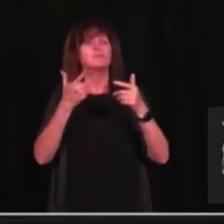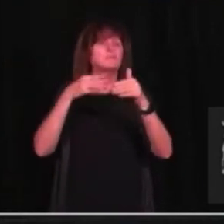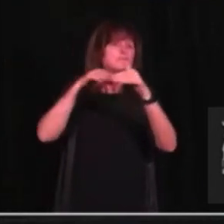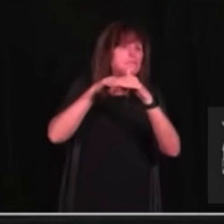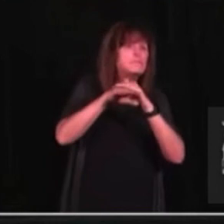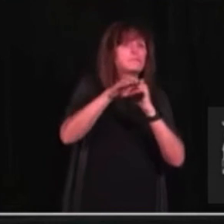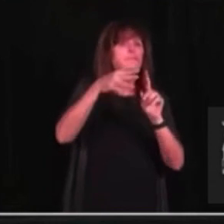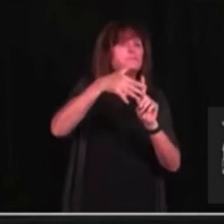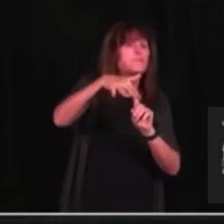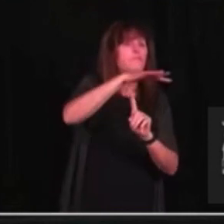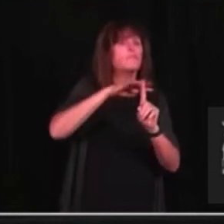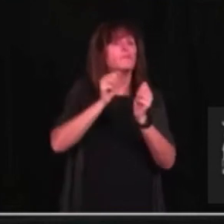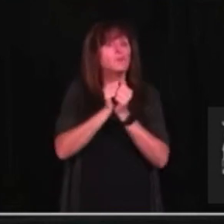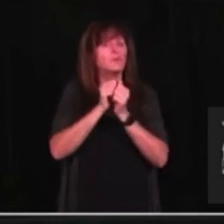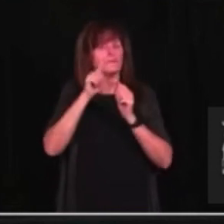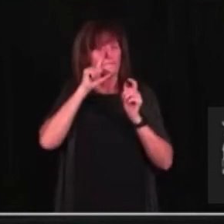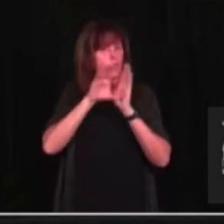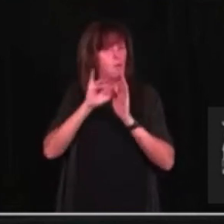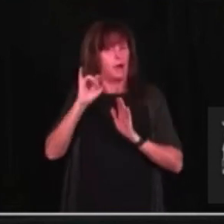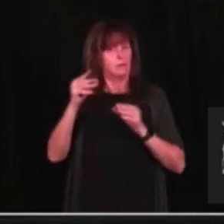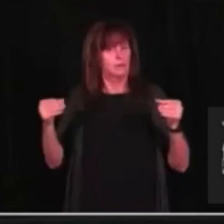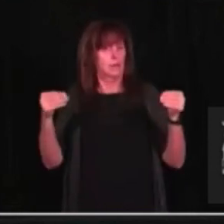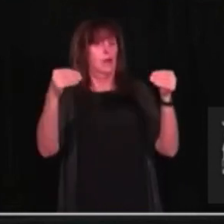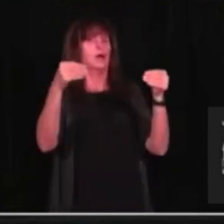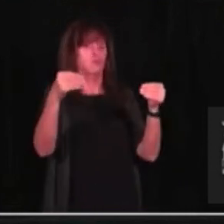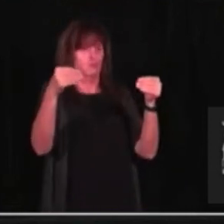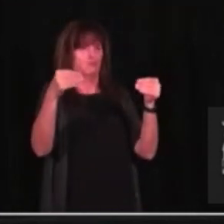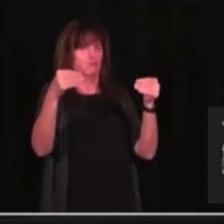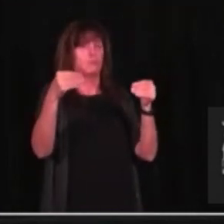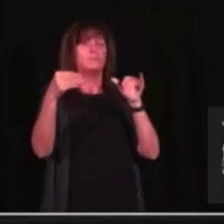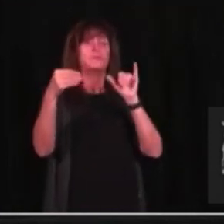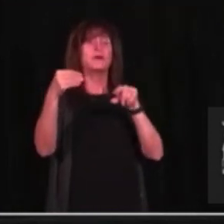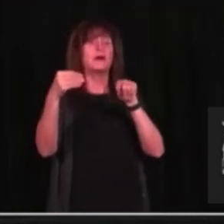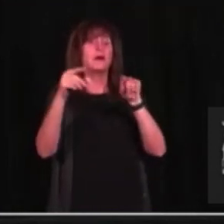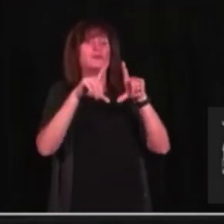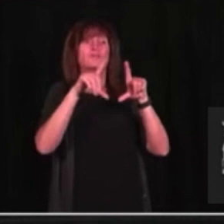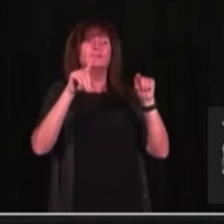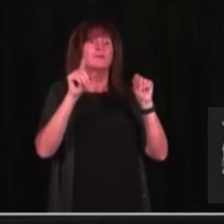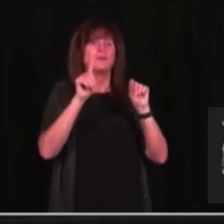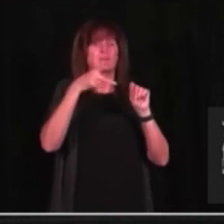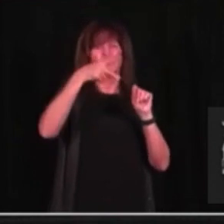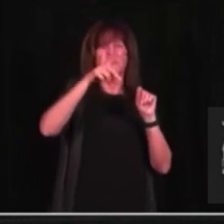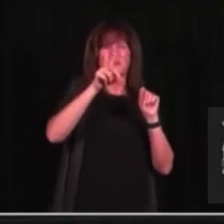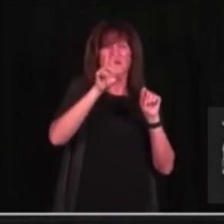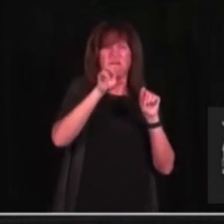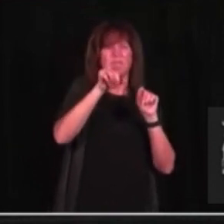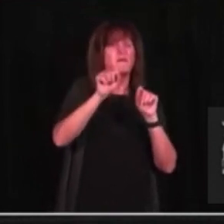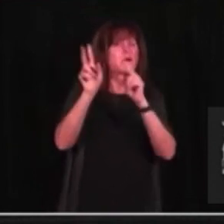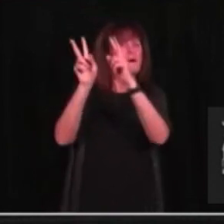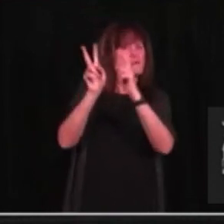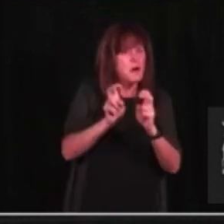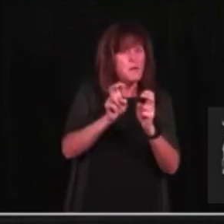photo ID. These receipts are currently available as PDFs that could be downloaded or printed. Beginning